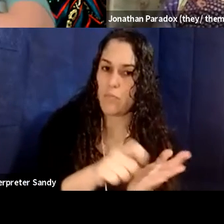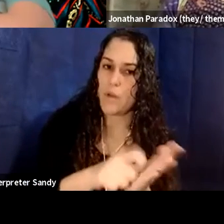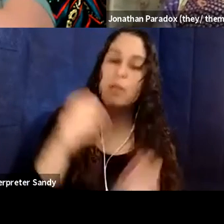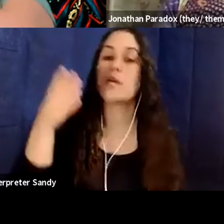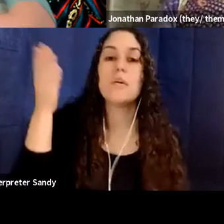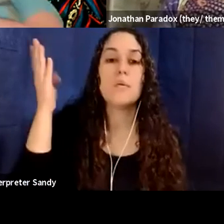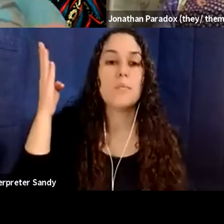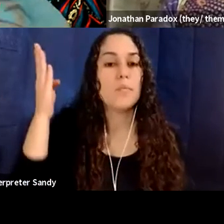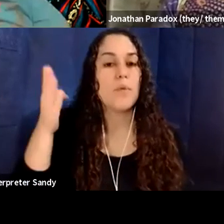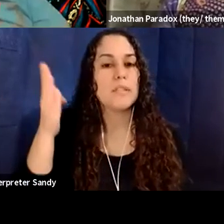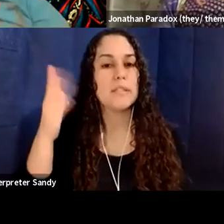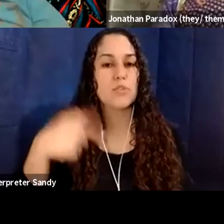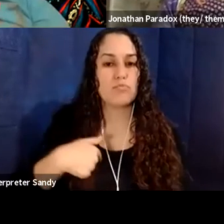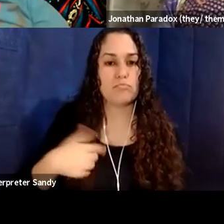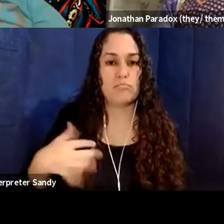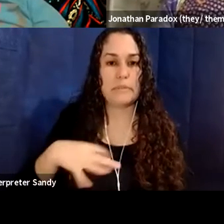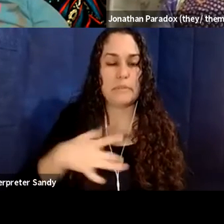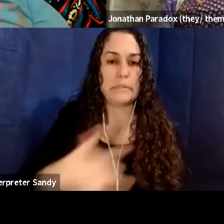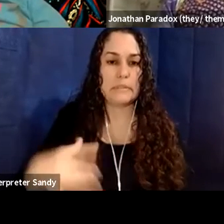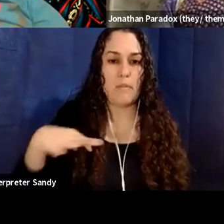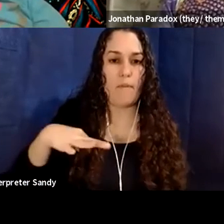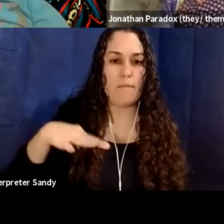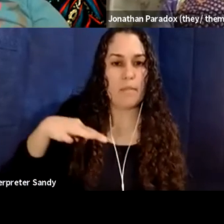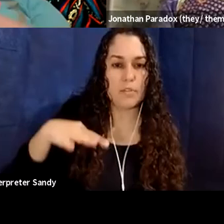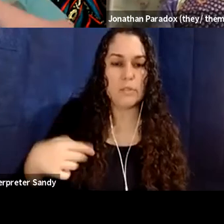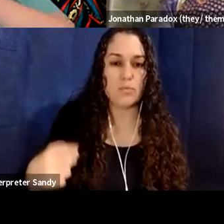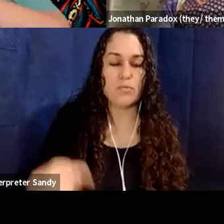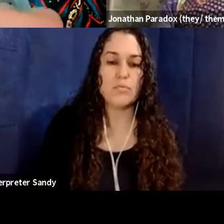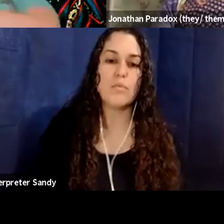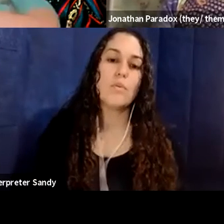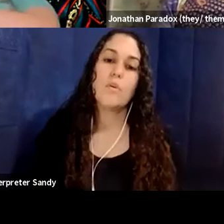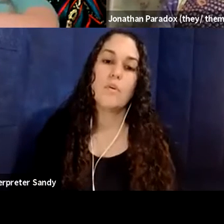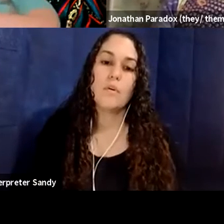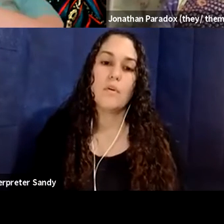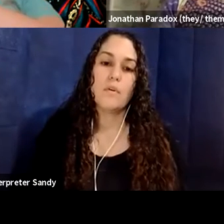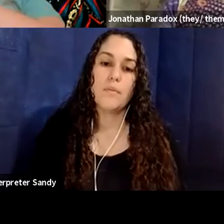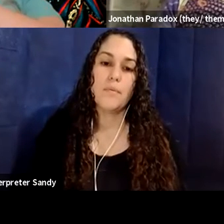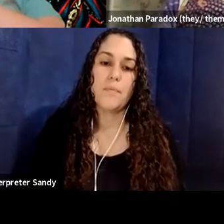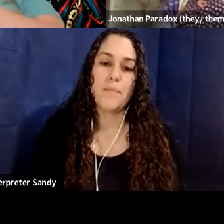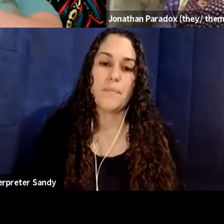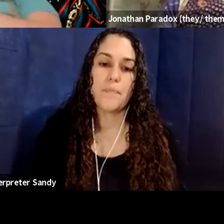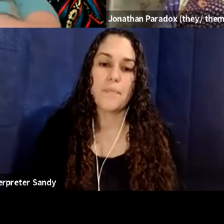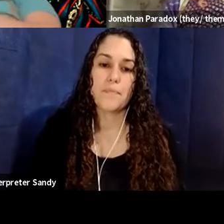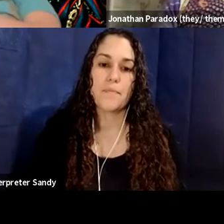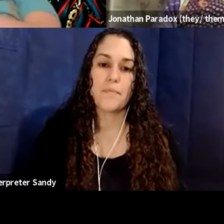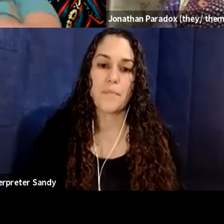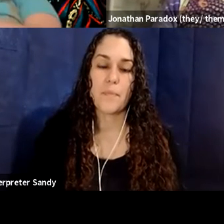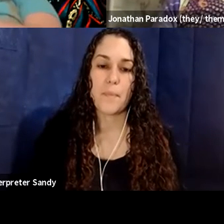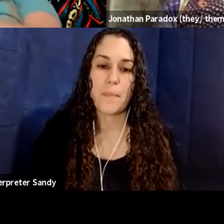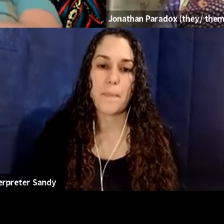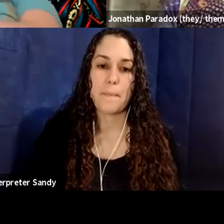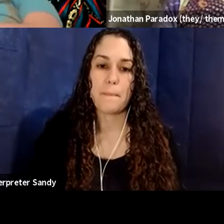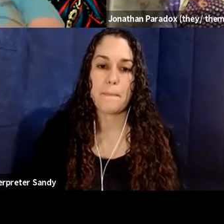have been on a voluntary basis, um, and mostly as a response to